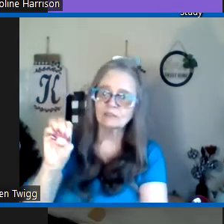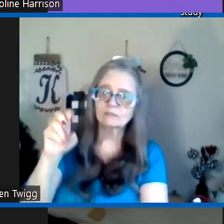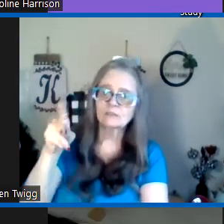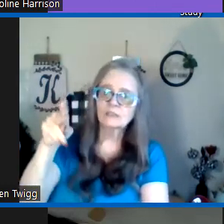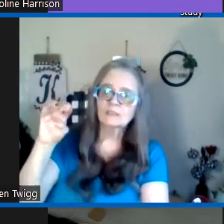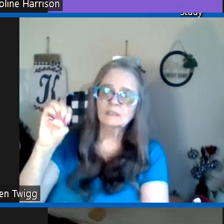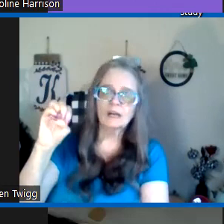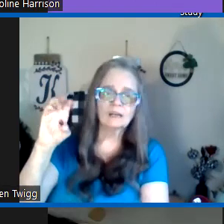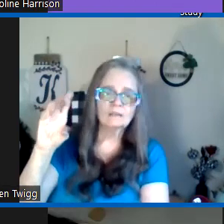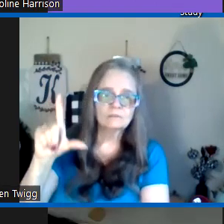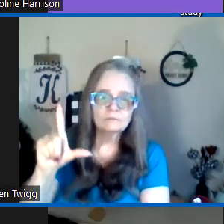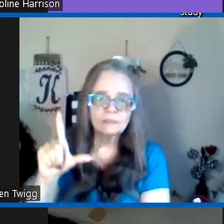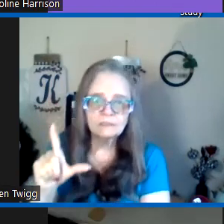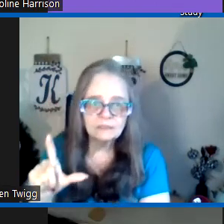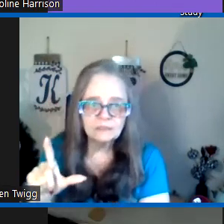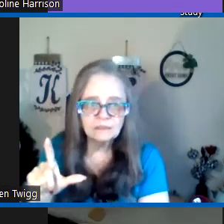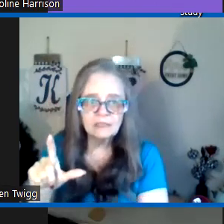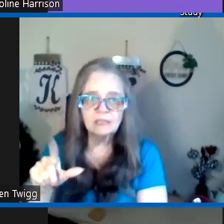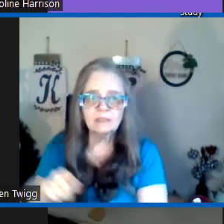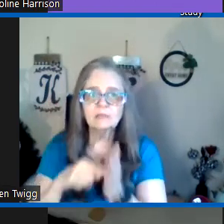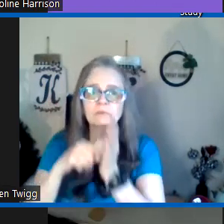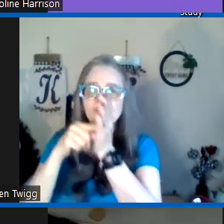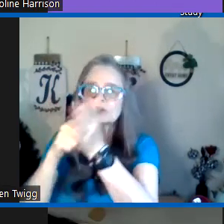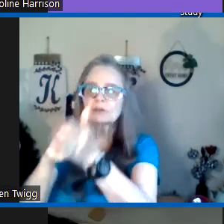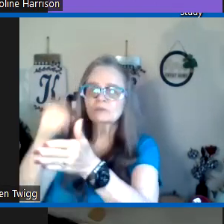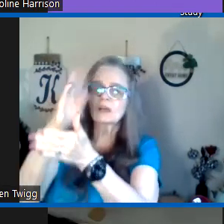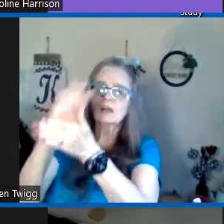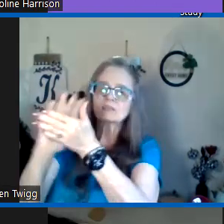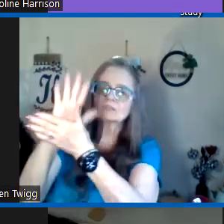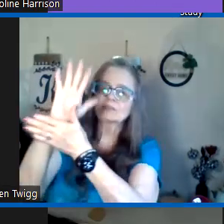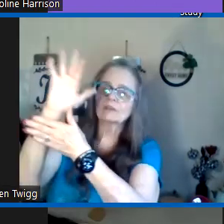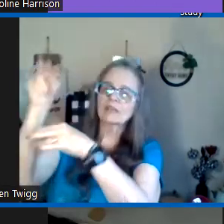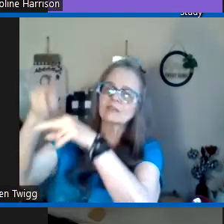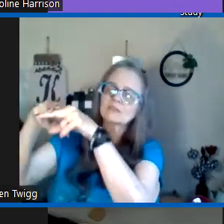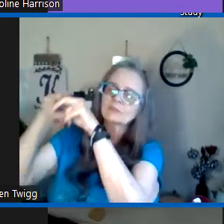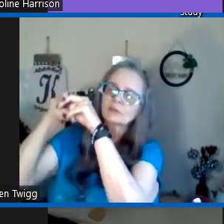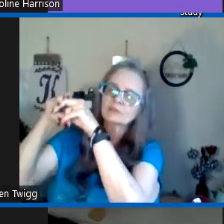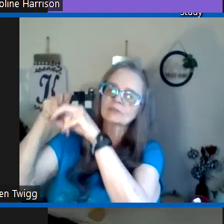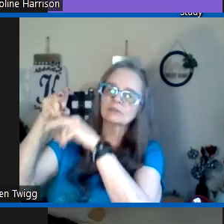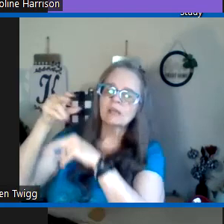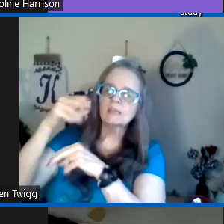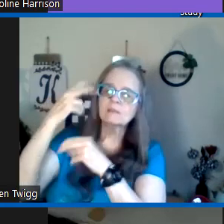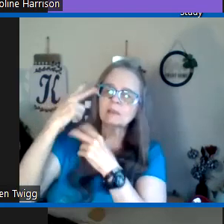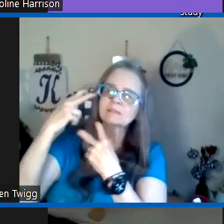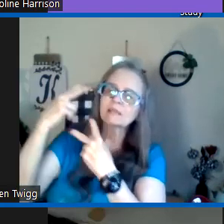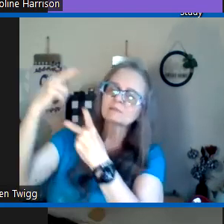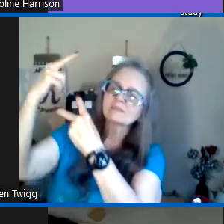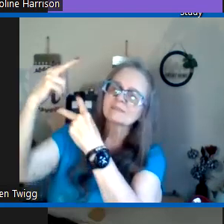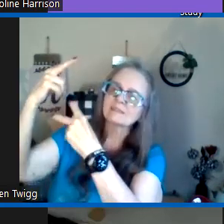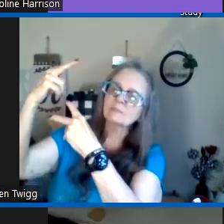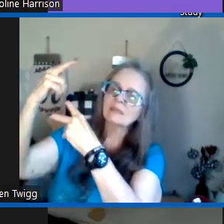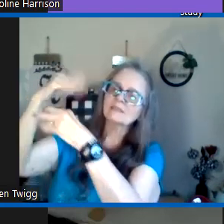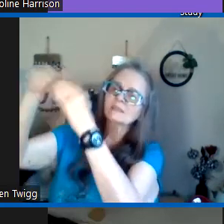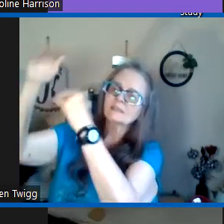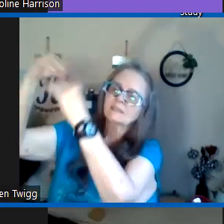Ezekiel and he was shown God's glory and his throne so he was able